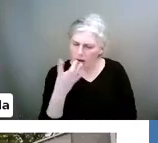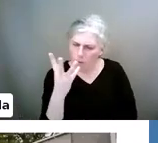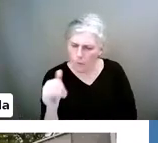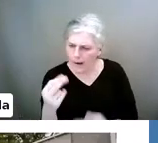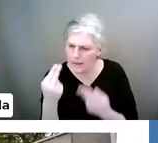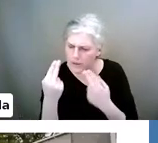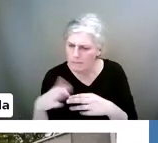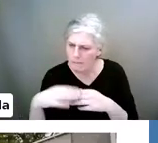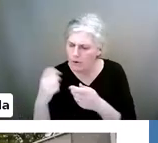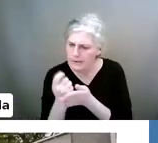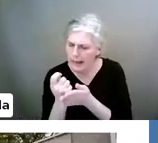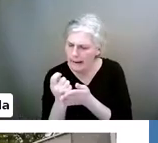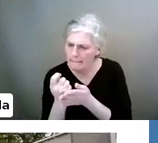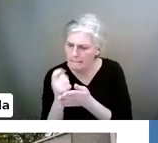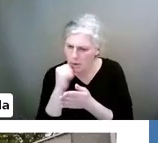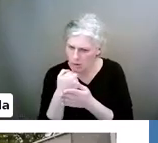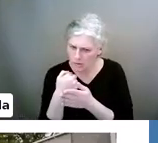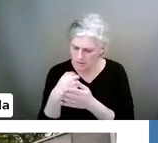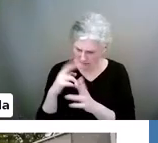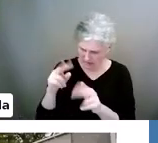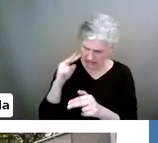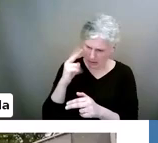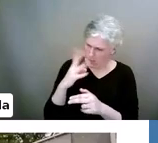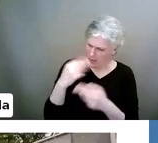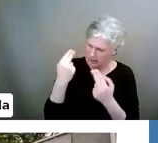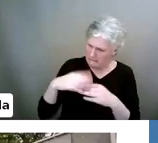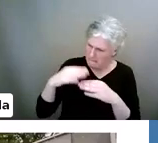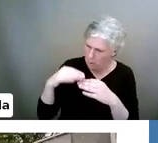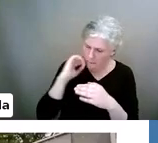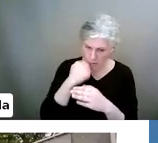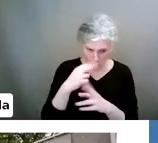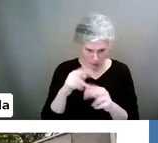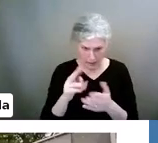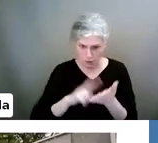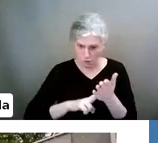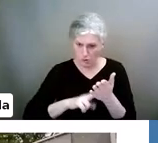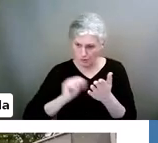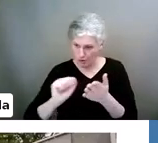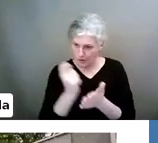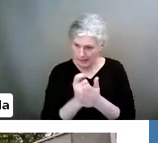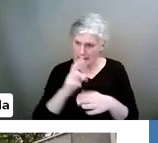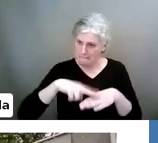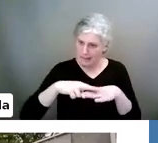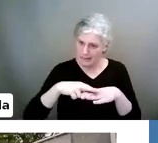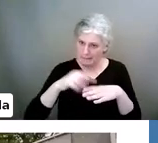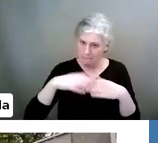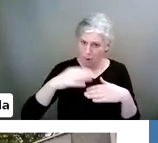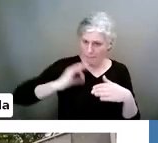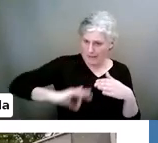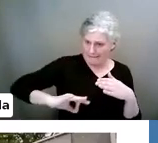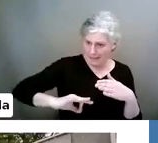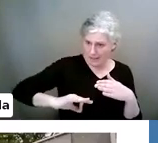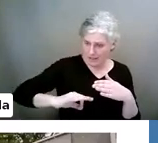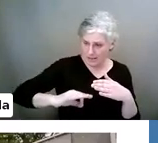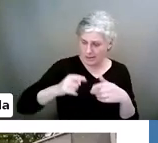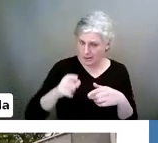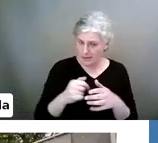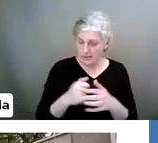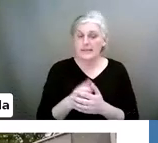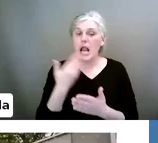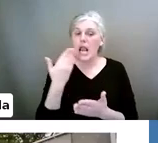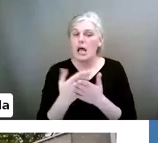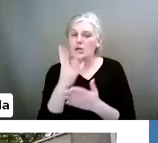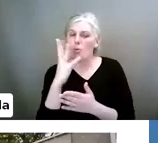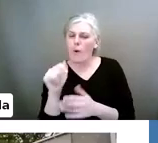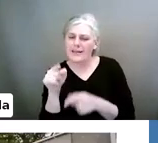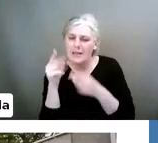Talk to me about it, because from what I can see, it's just you could be doing something better with your time. What are you doing? So learning about why they